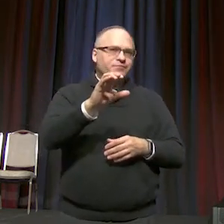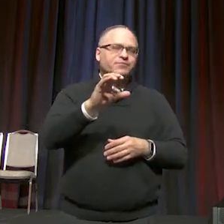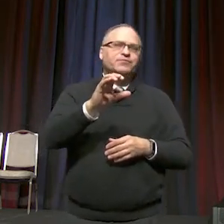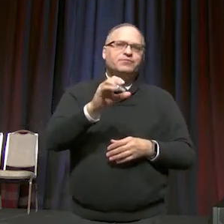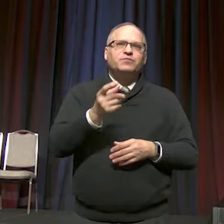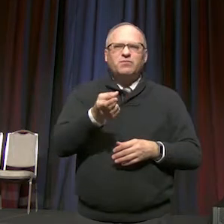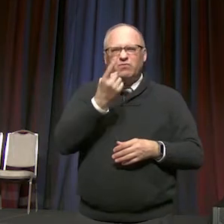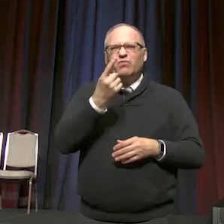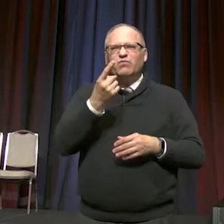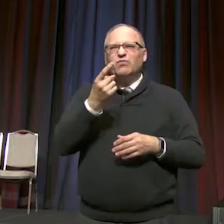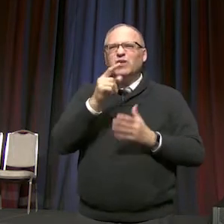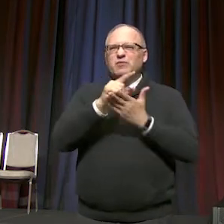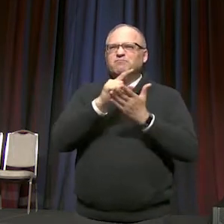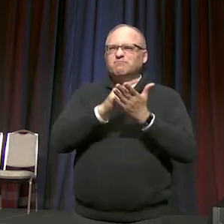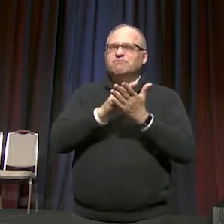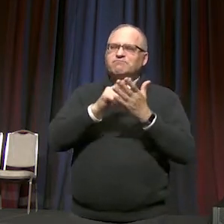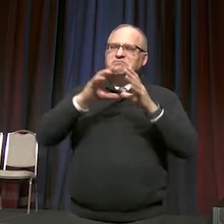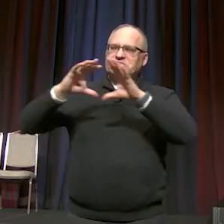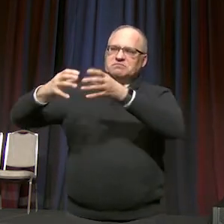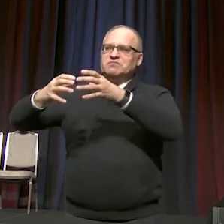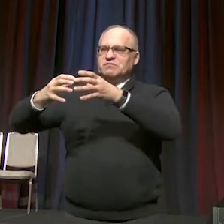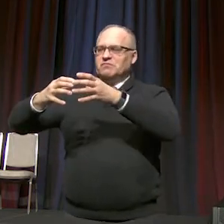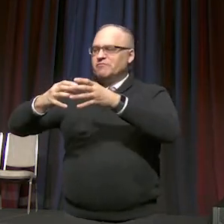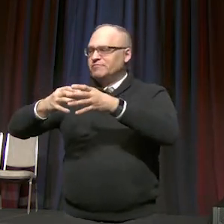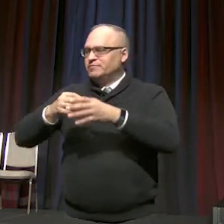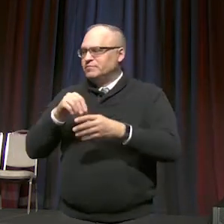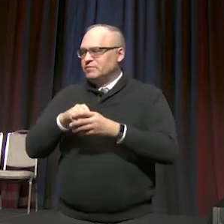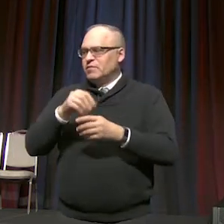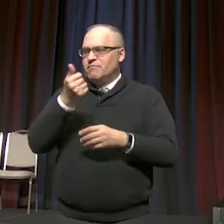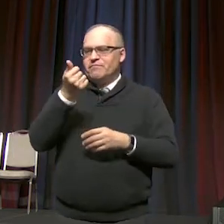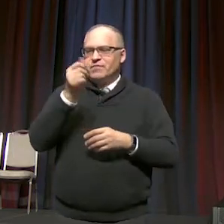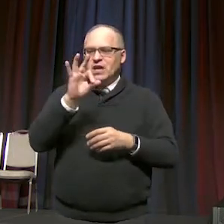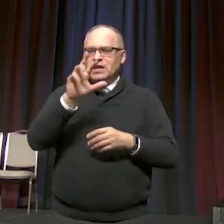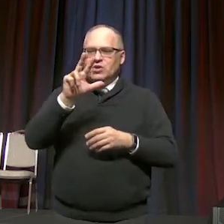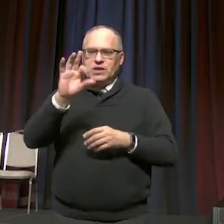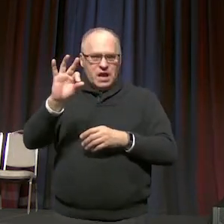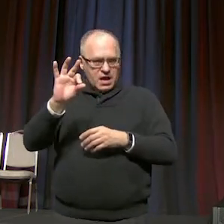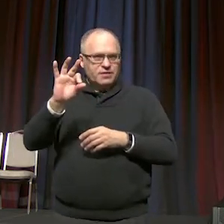at the Uniting Conference in 1939.